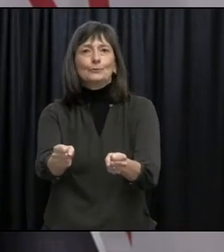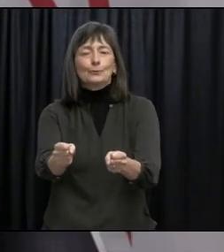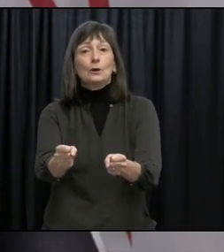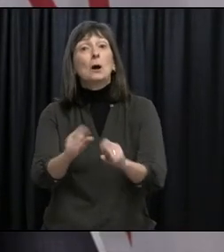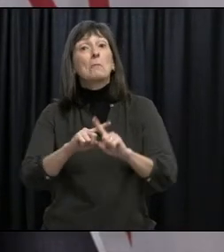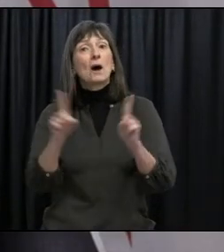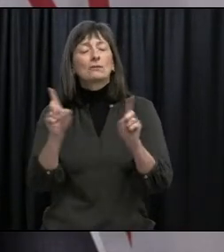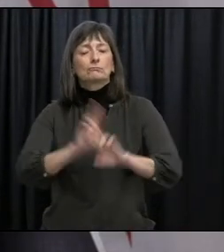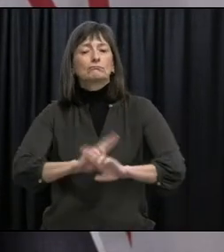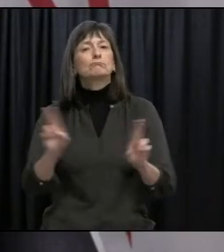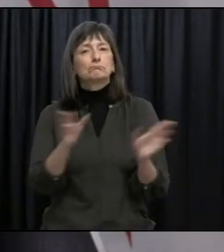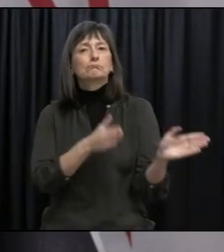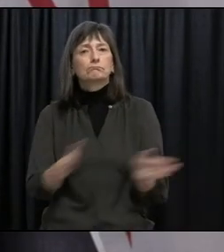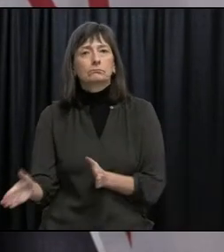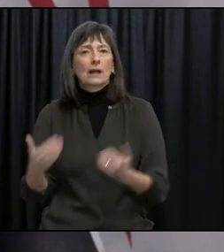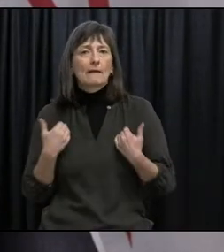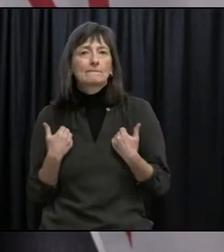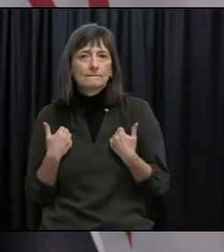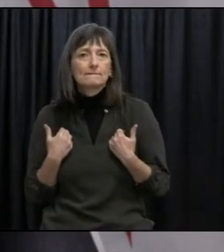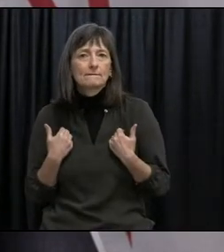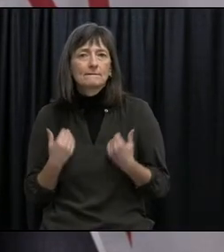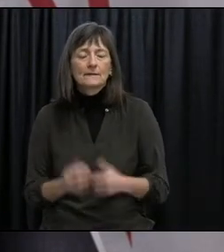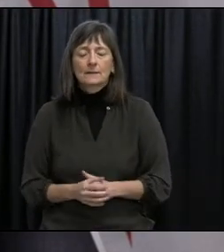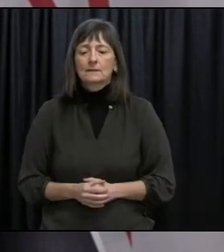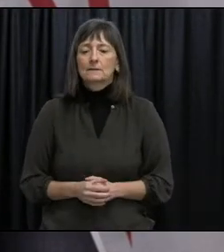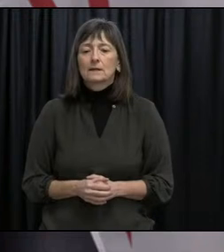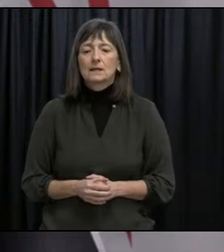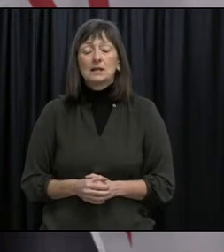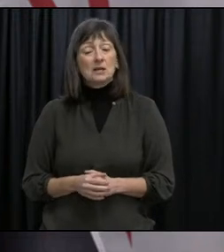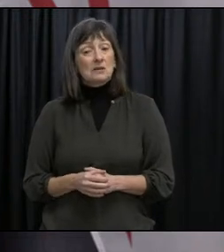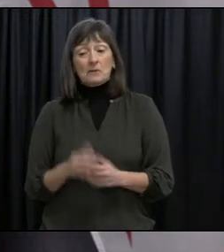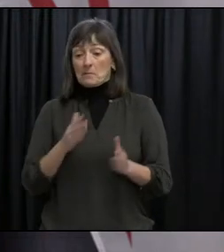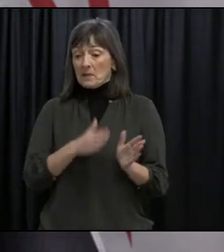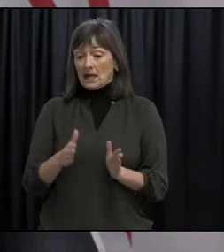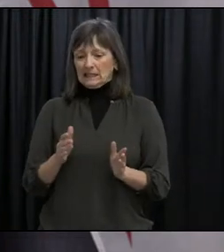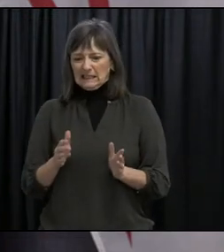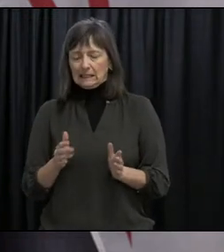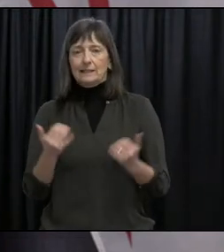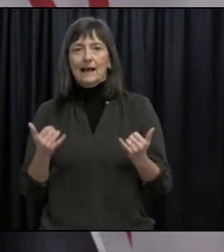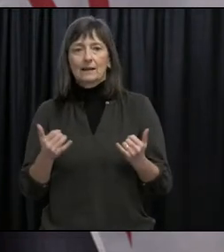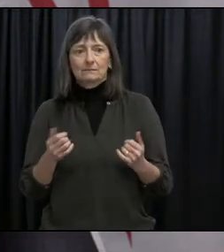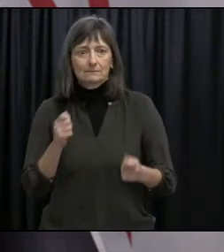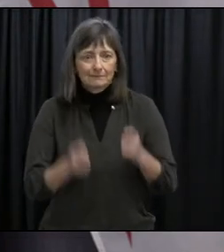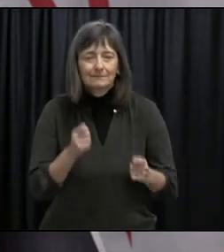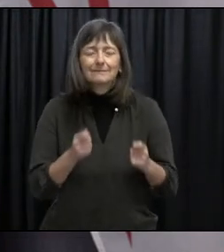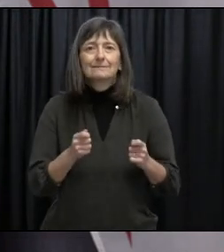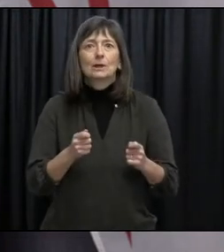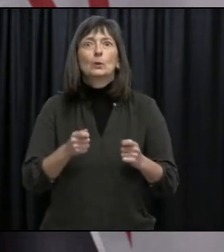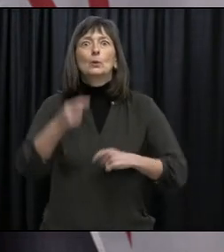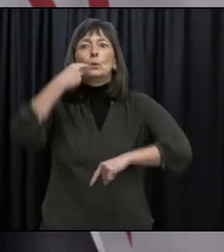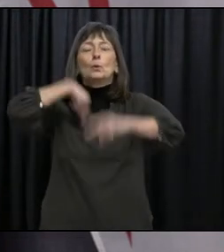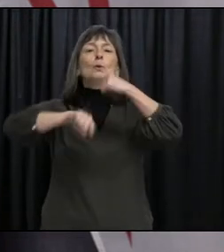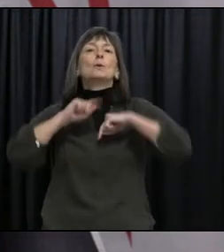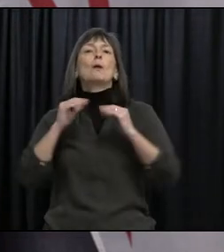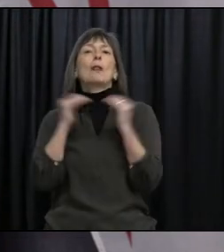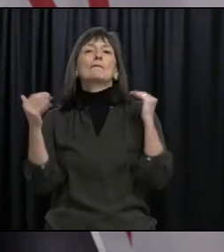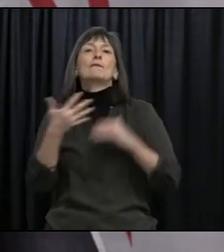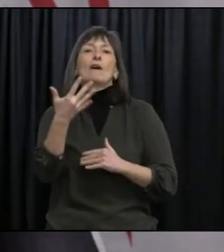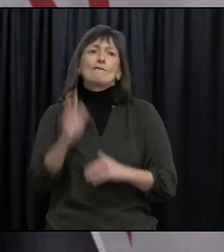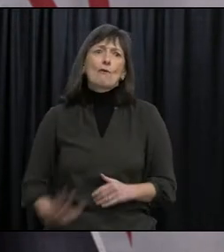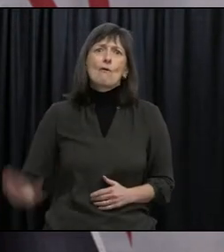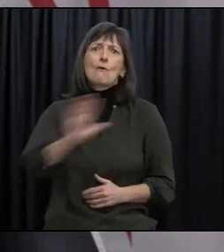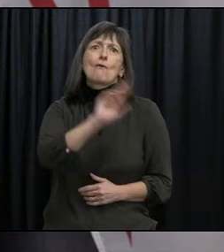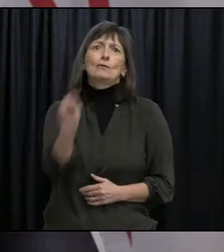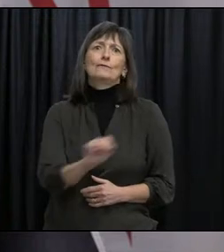a good plan. We just had to adjust it to a new reality, the reality being a return to alert level five throughout the